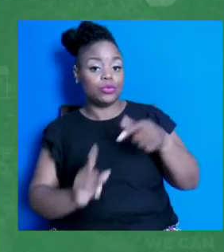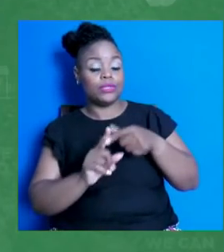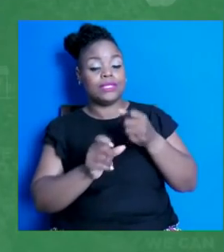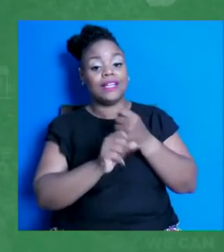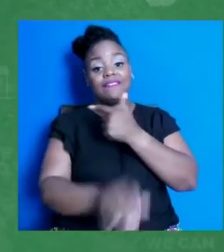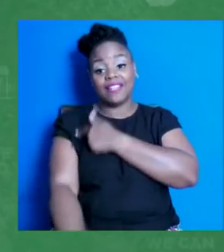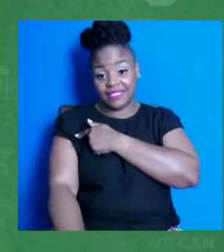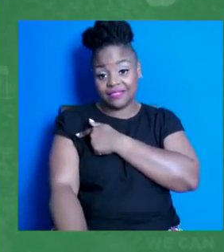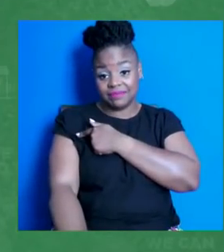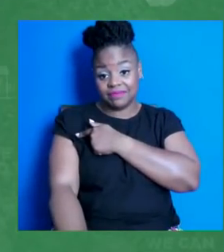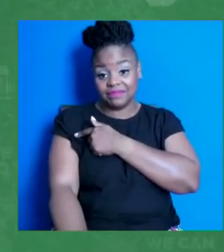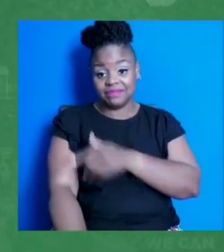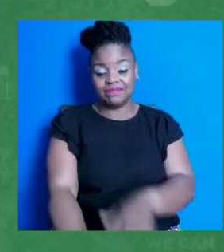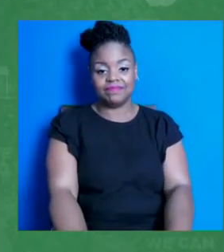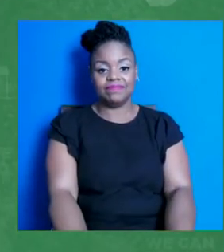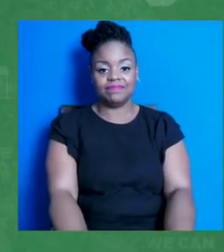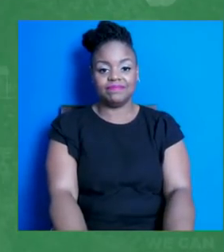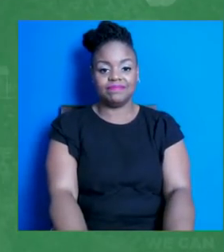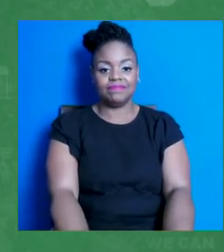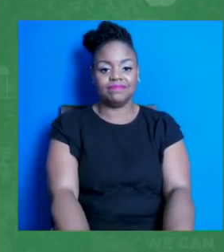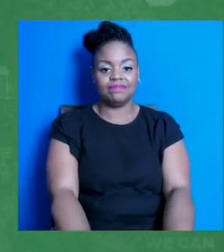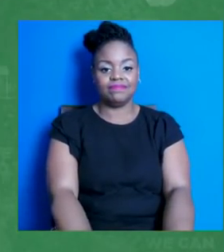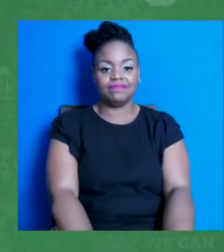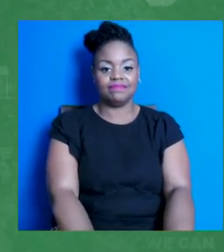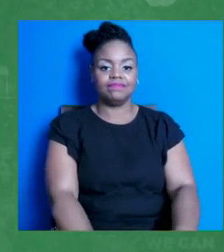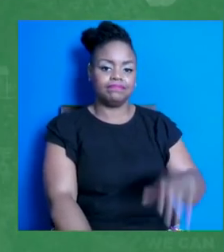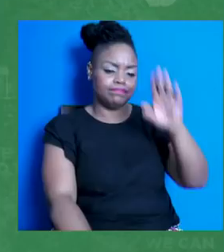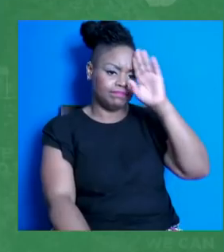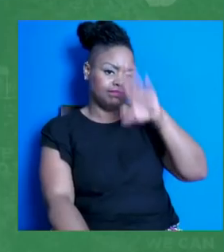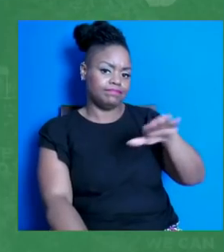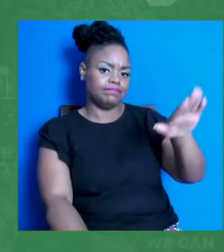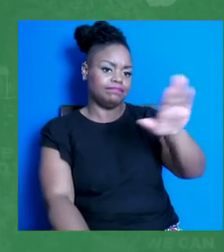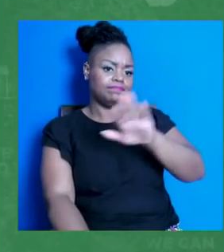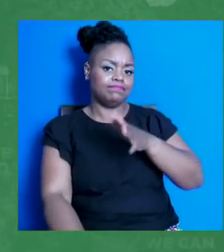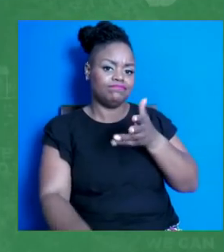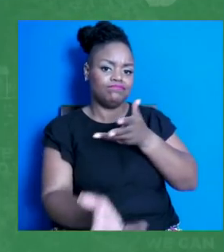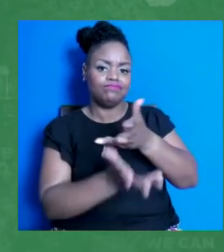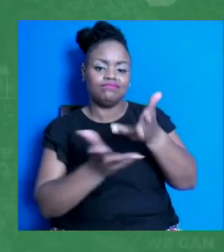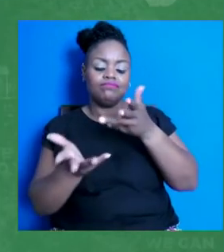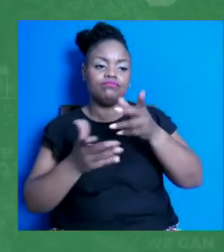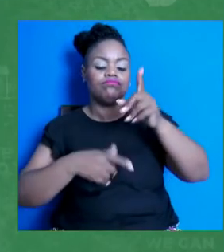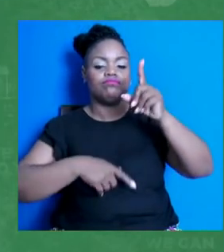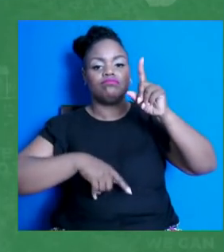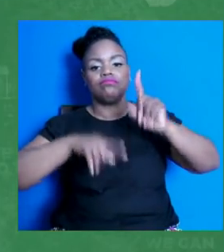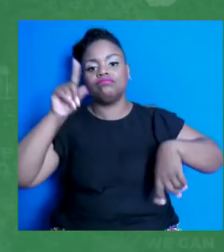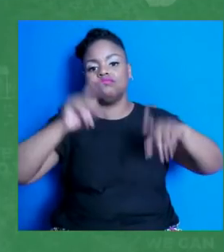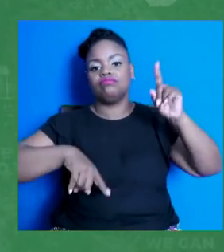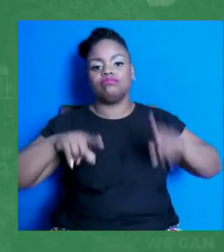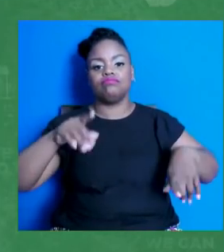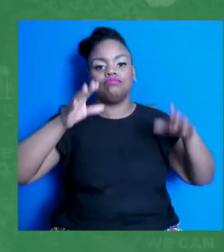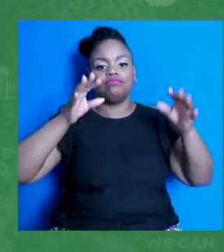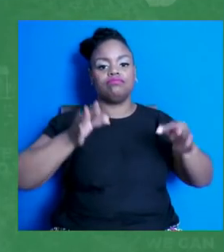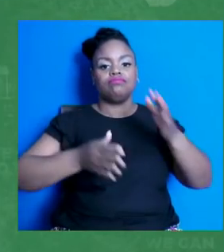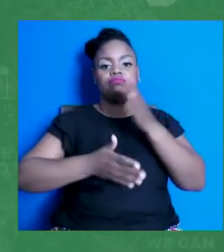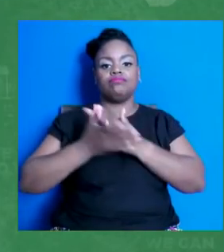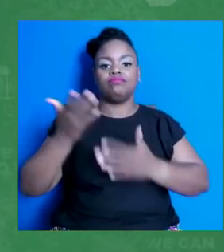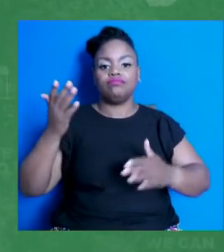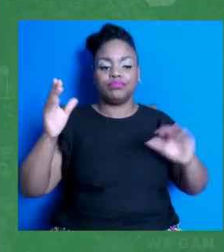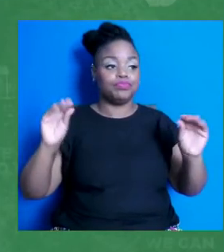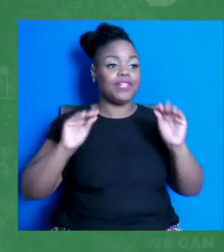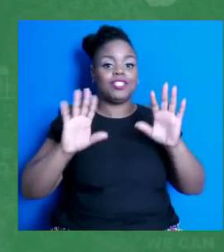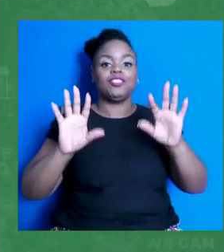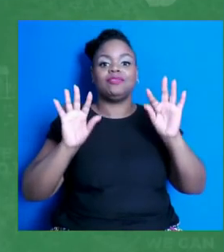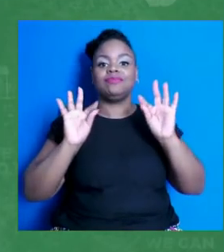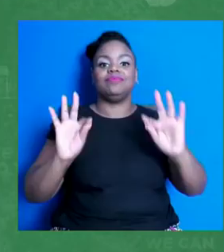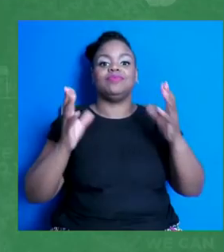Just know that your conversations could go have a range of outcomes. Some of them will be magical and you'll get right to that point where that person is inspired